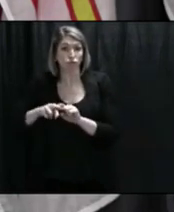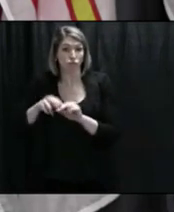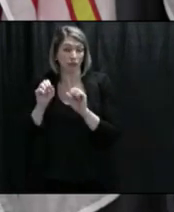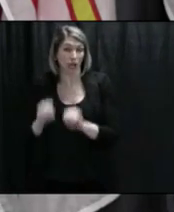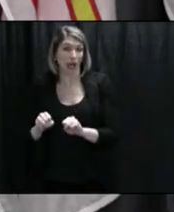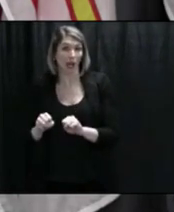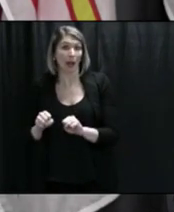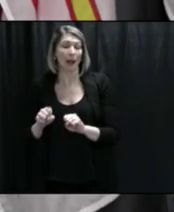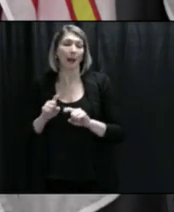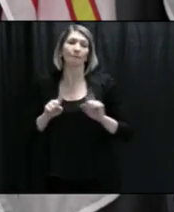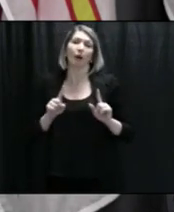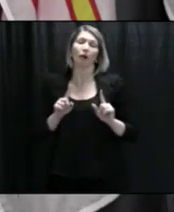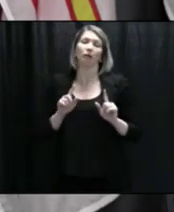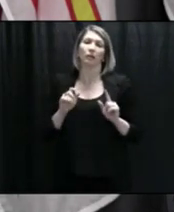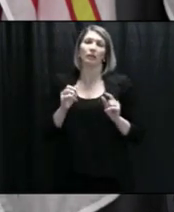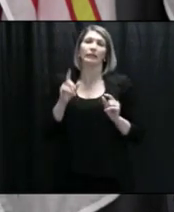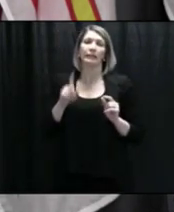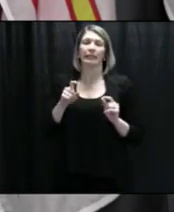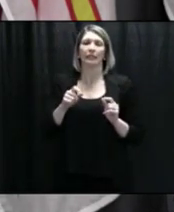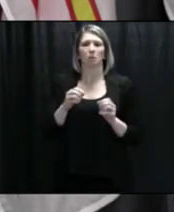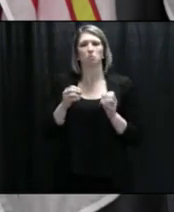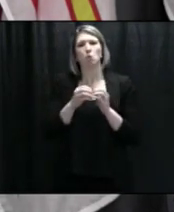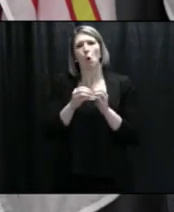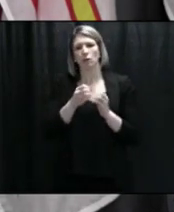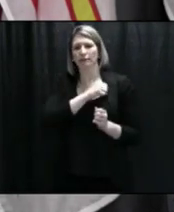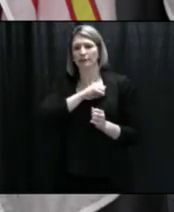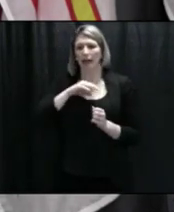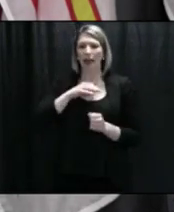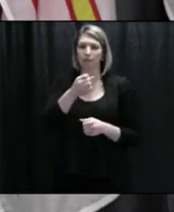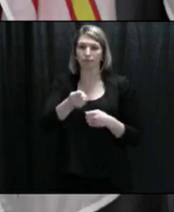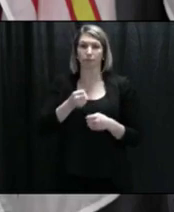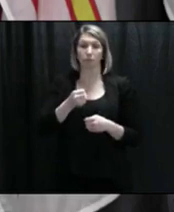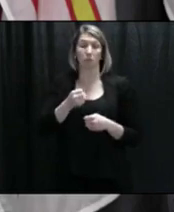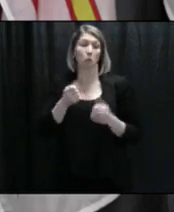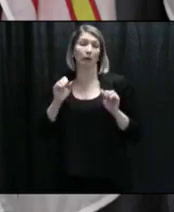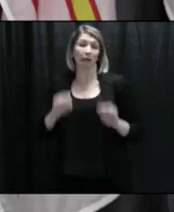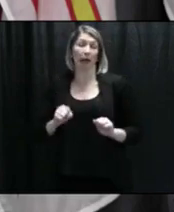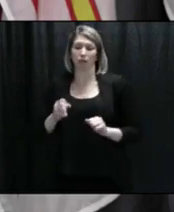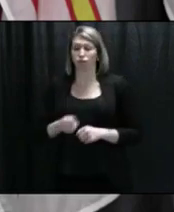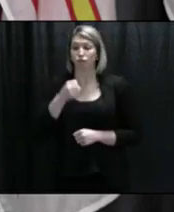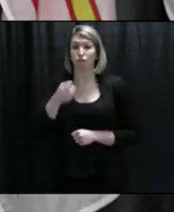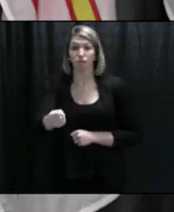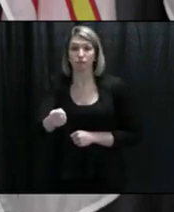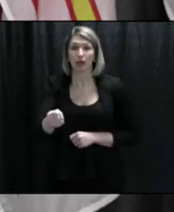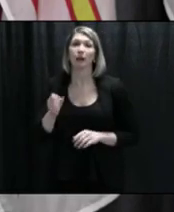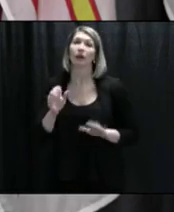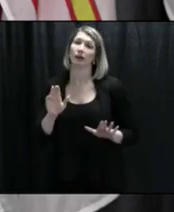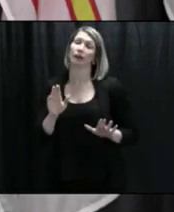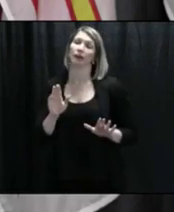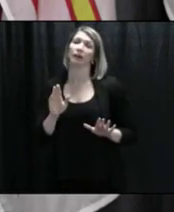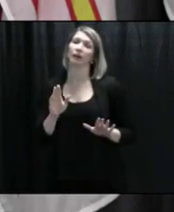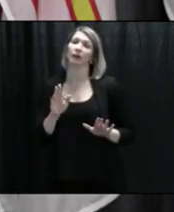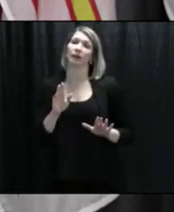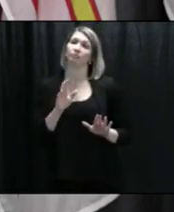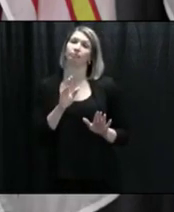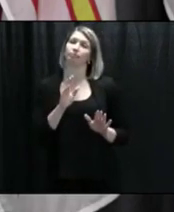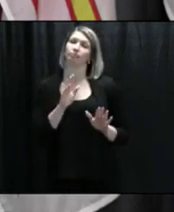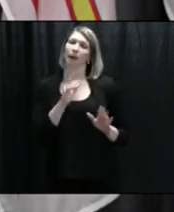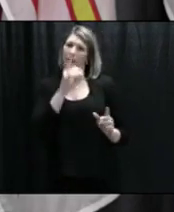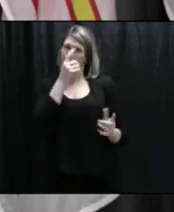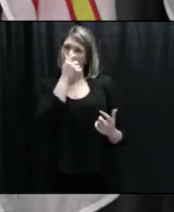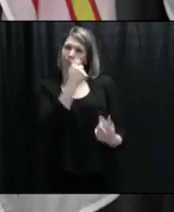you know, just staffing and so on. And we can work with that. But the, you know, the thing that's interesting about all of this is when you look at the